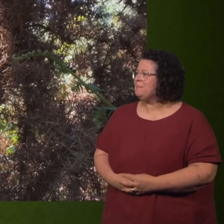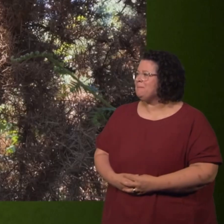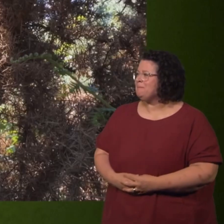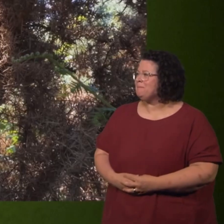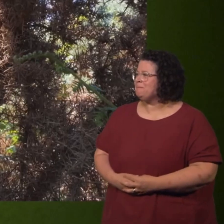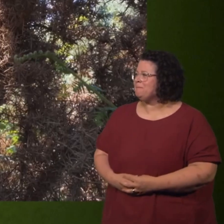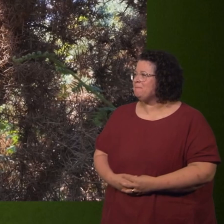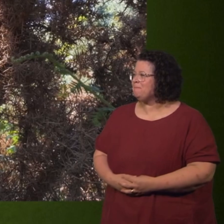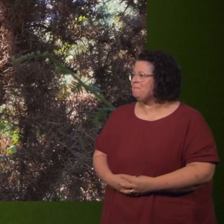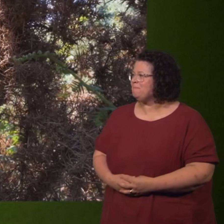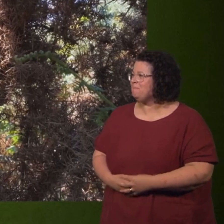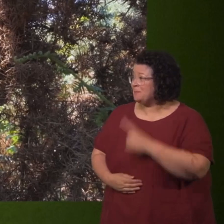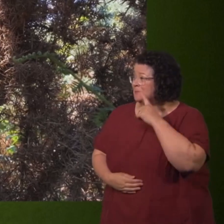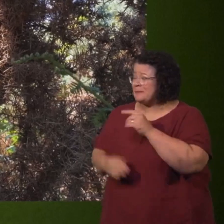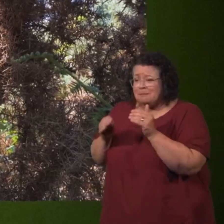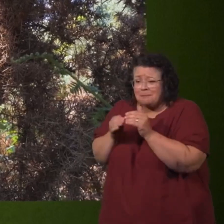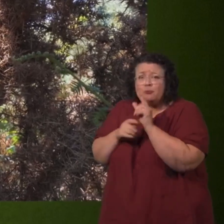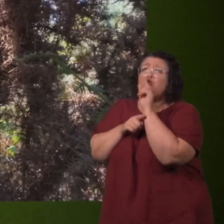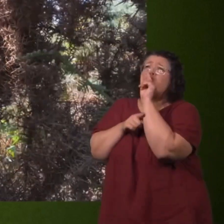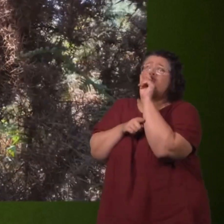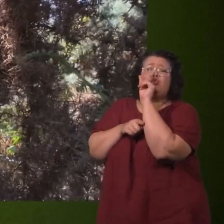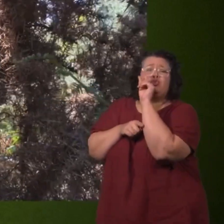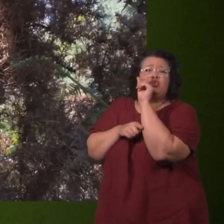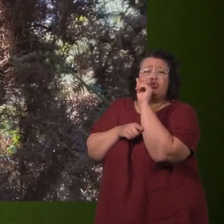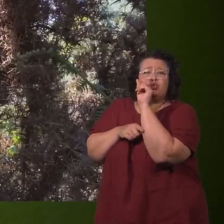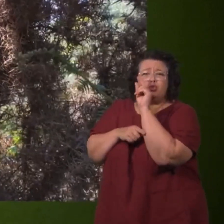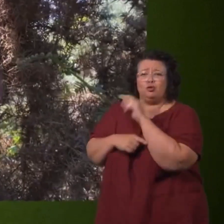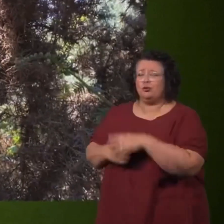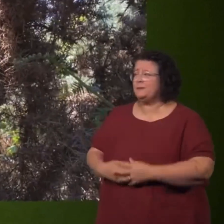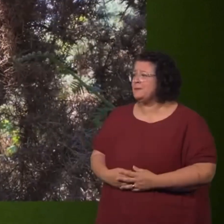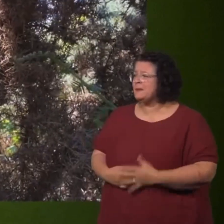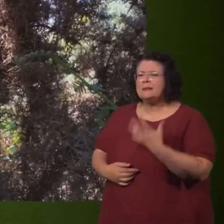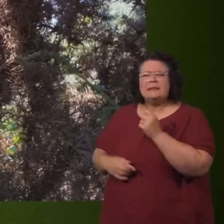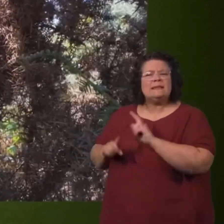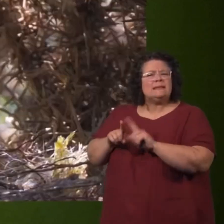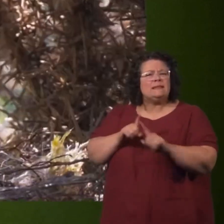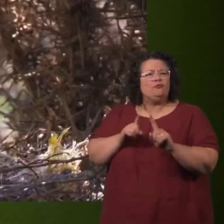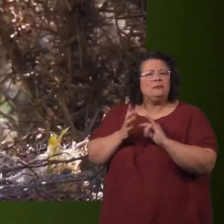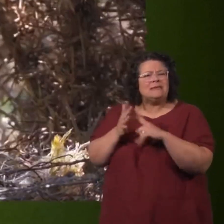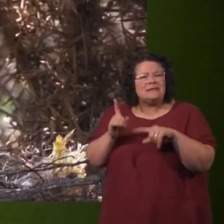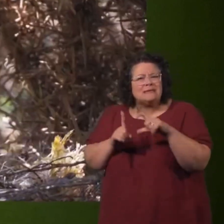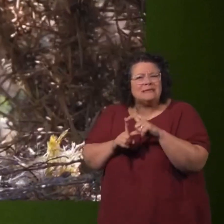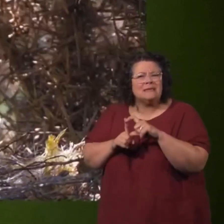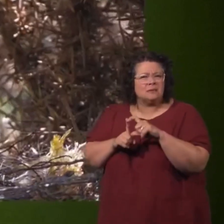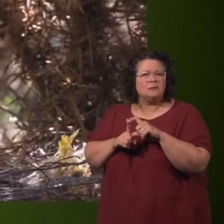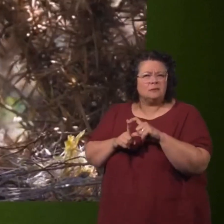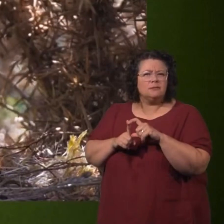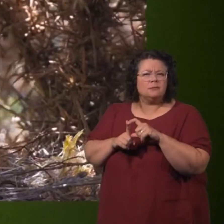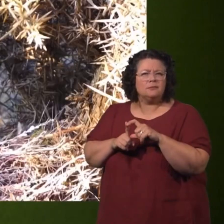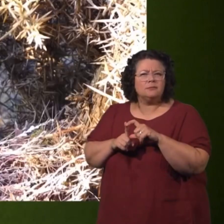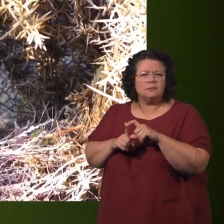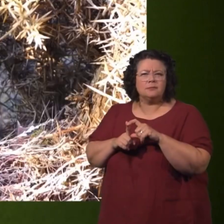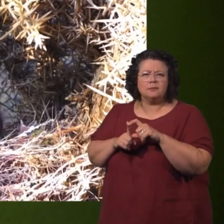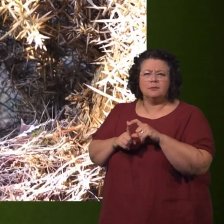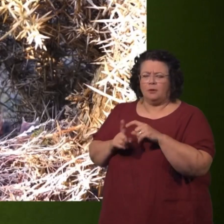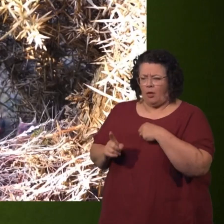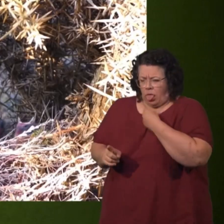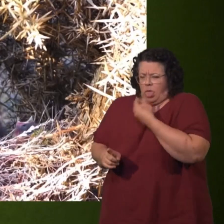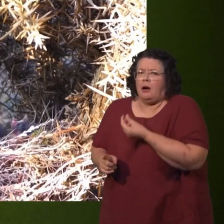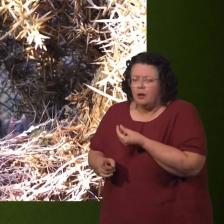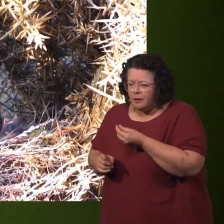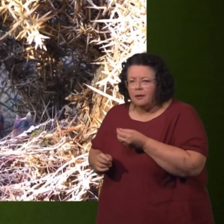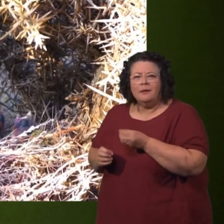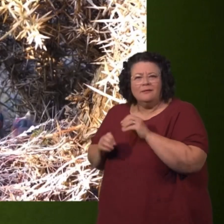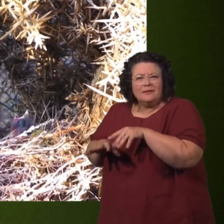chicks raising up. They've been feeding them on seeds, whole range of different seeds, which they take from close to the ground, regurgitate